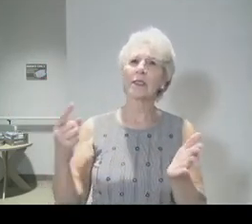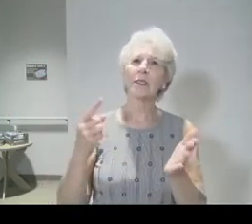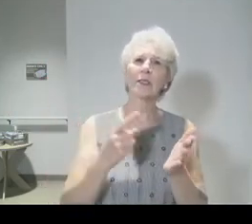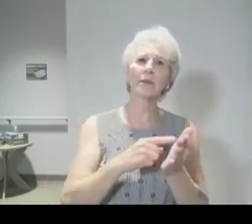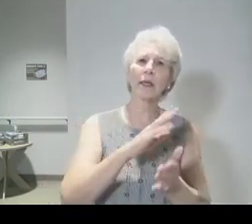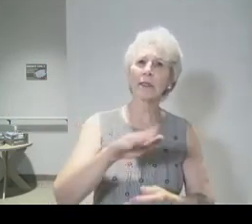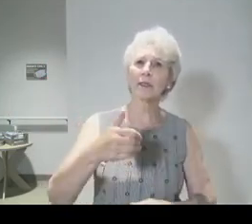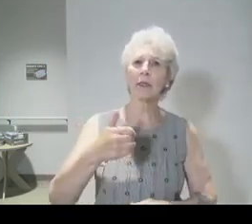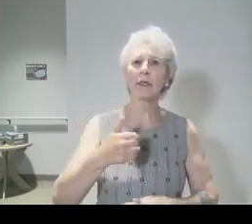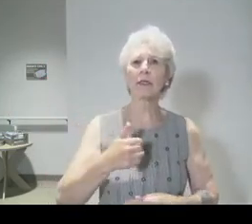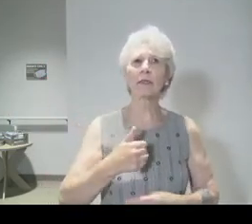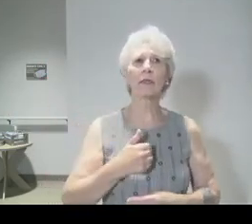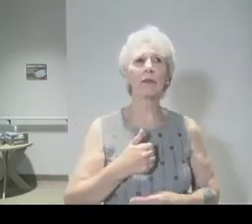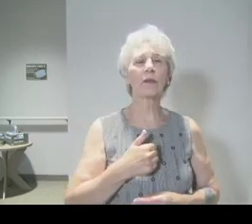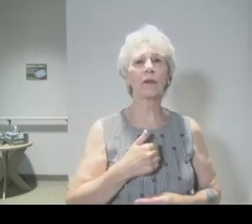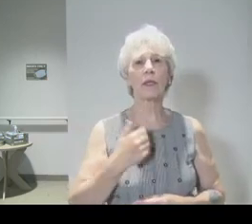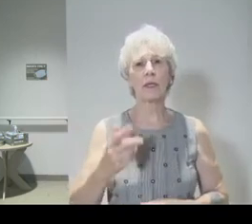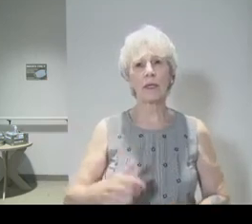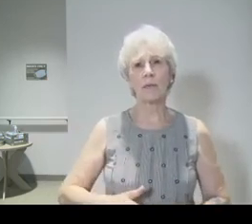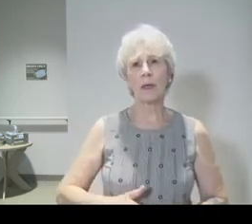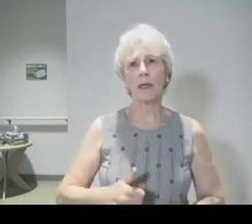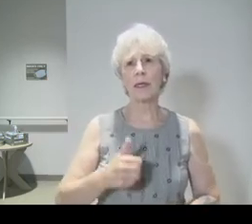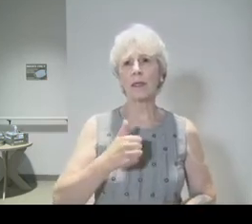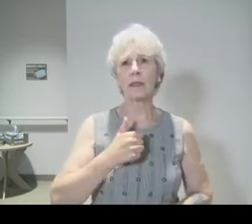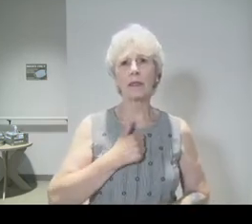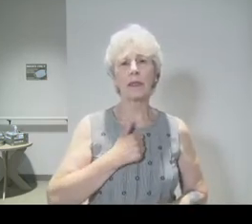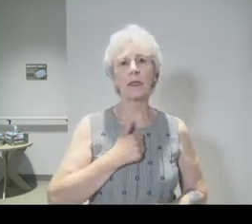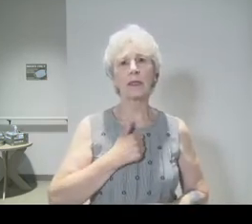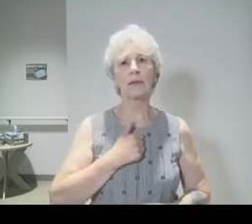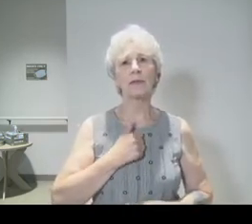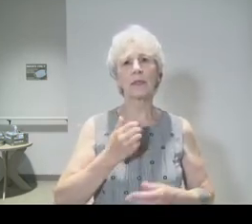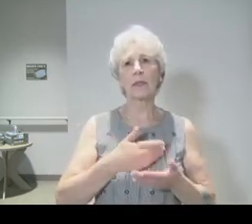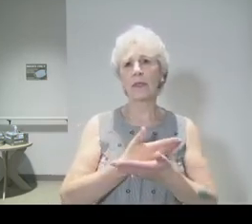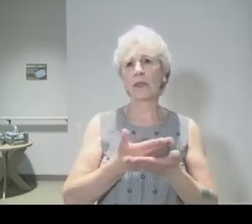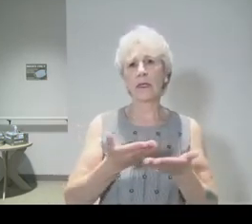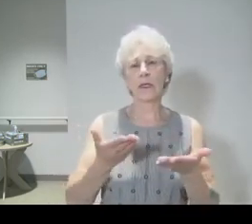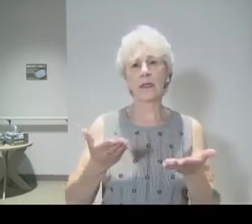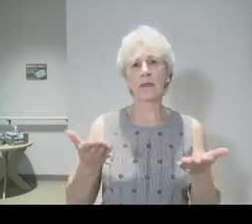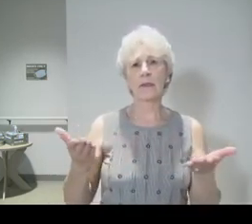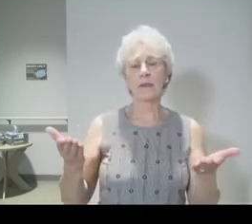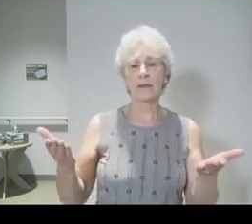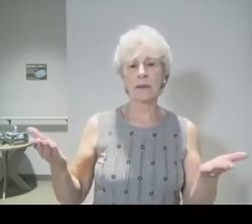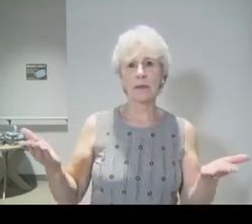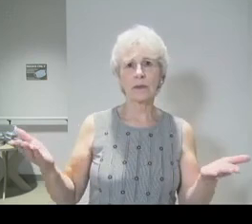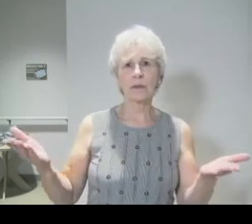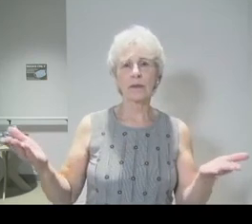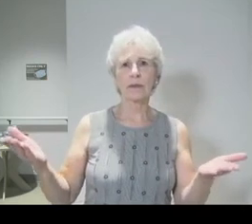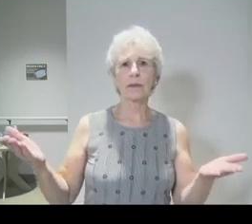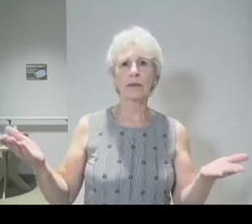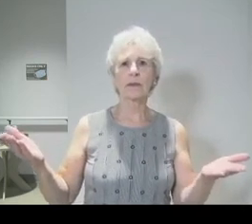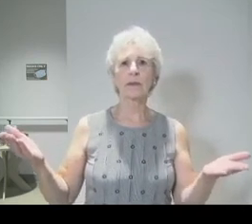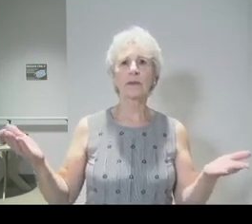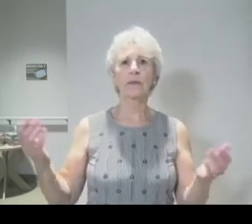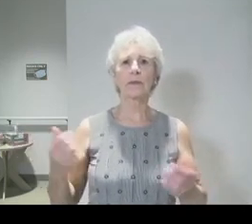Demands my soul, my life, my all.